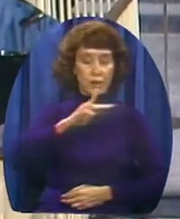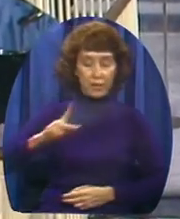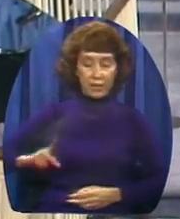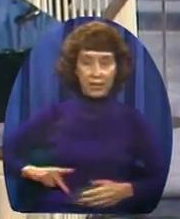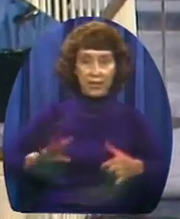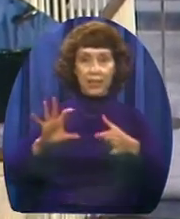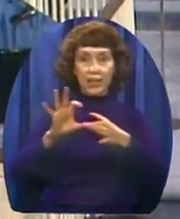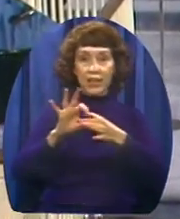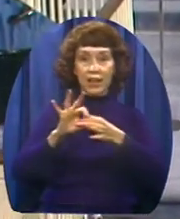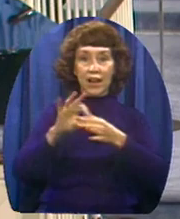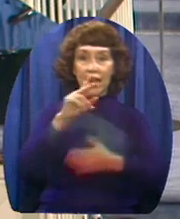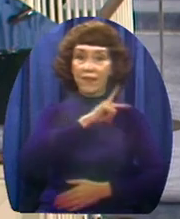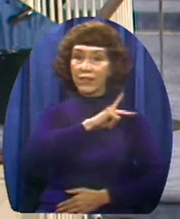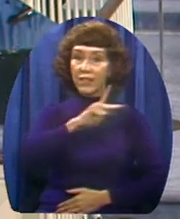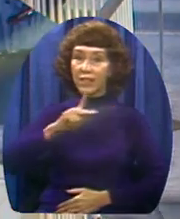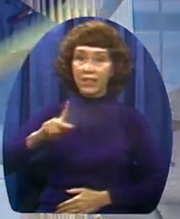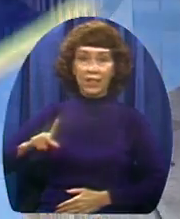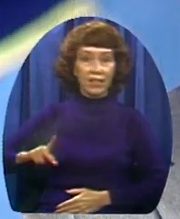kings